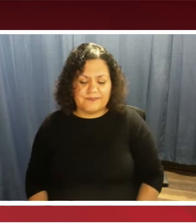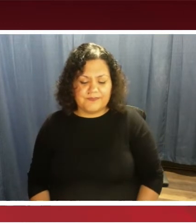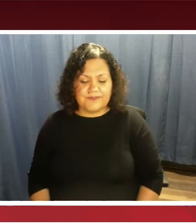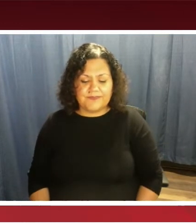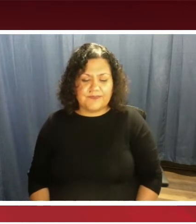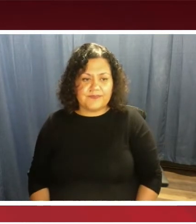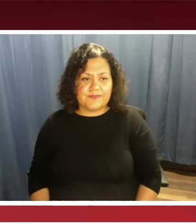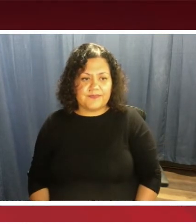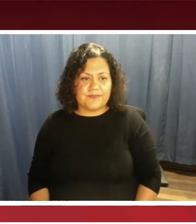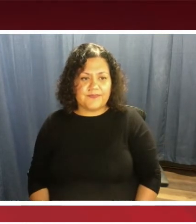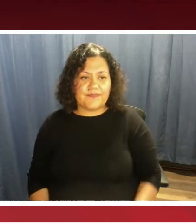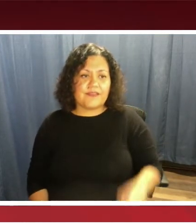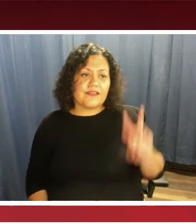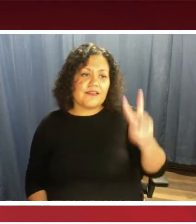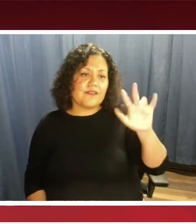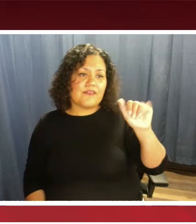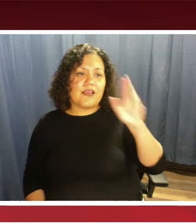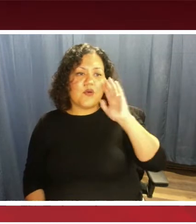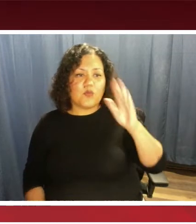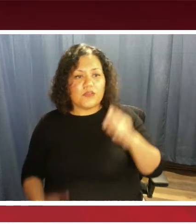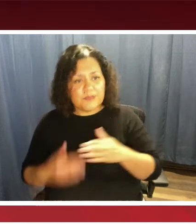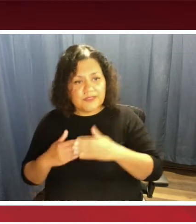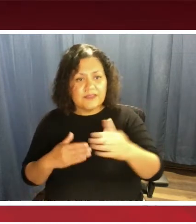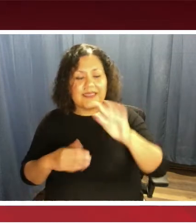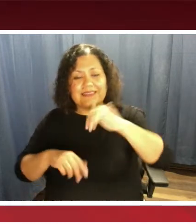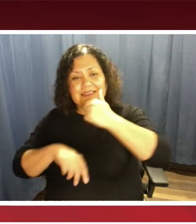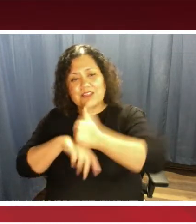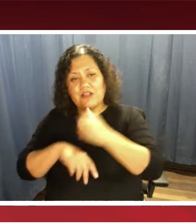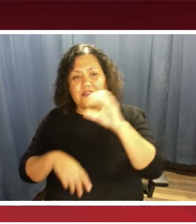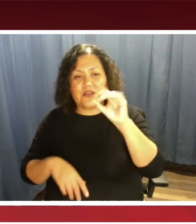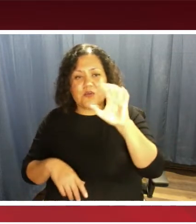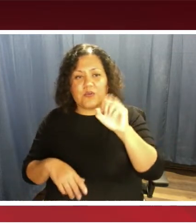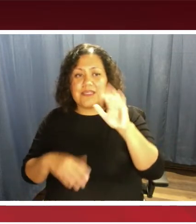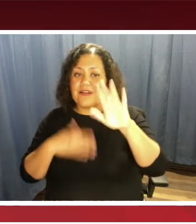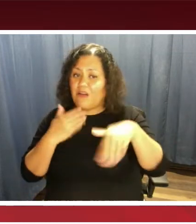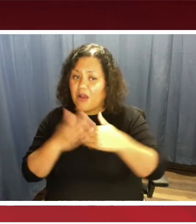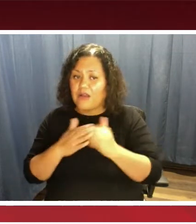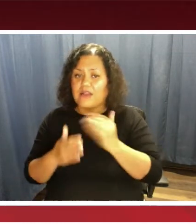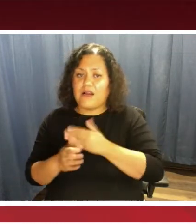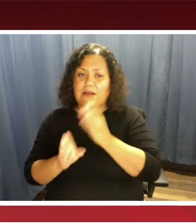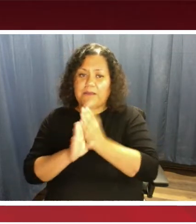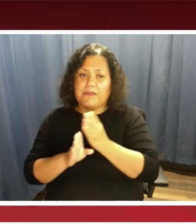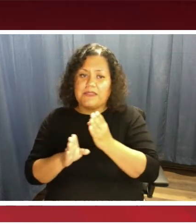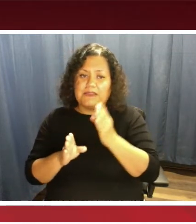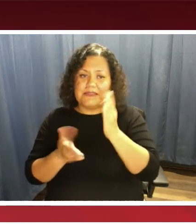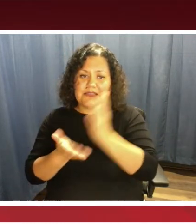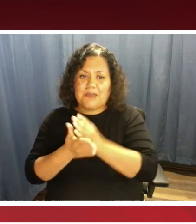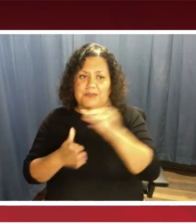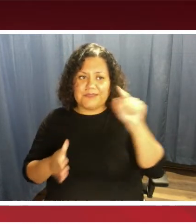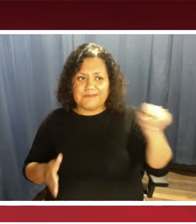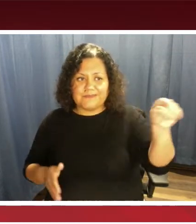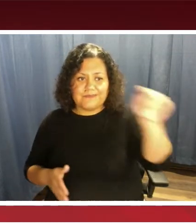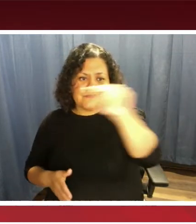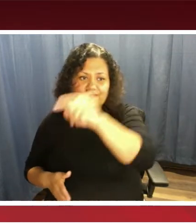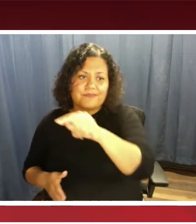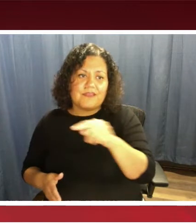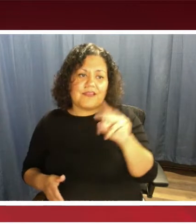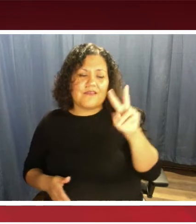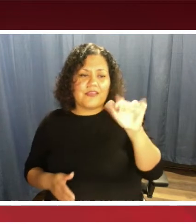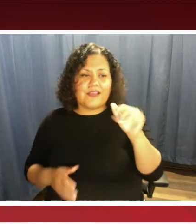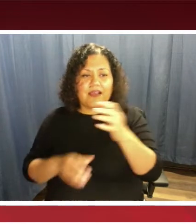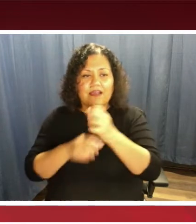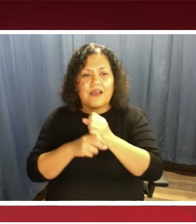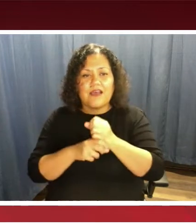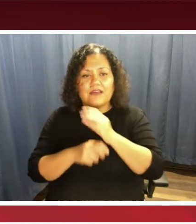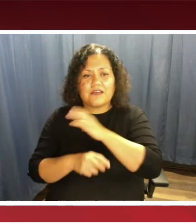So VIA will be moving forward and installing the codes at all of our bus stops. VIA was able to receive congressional funding for